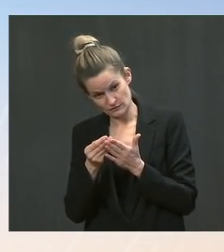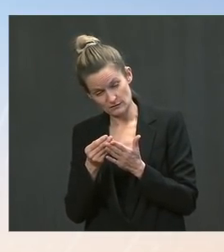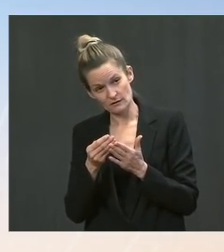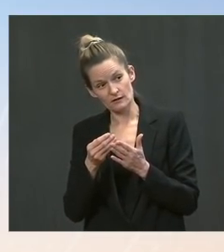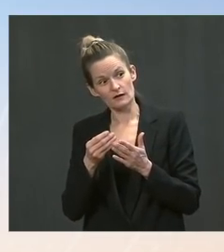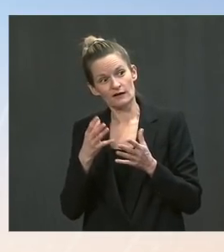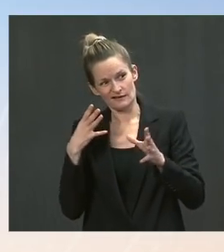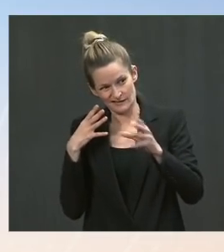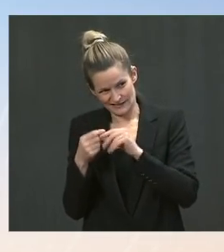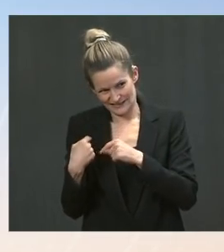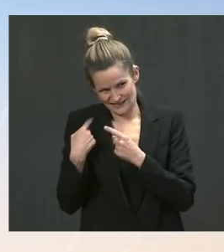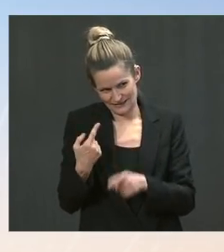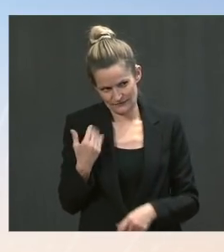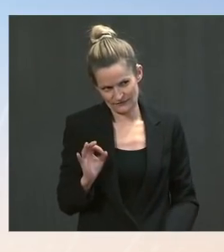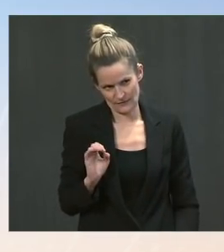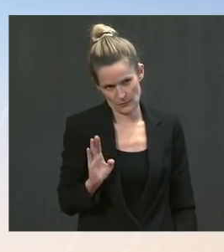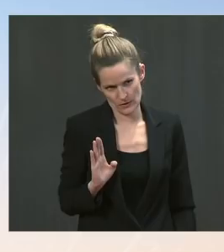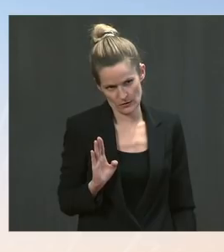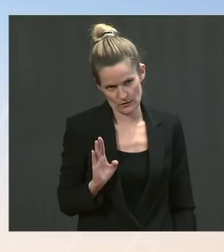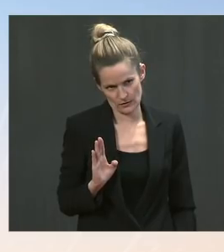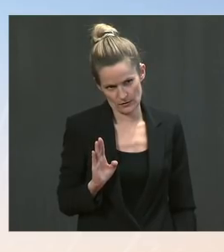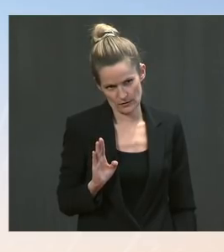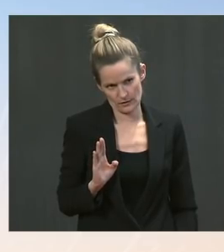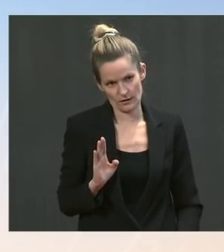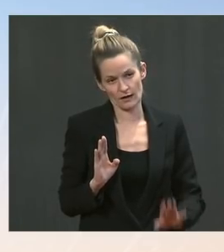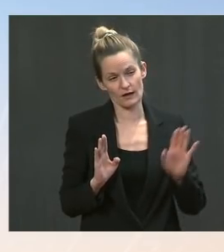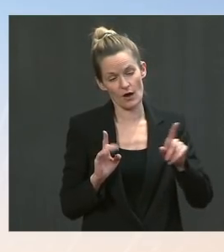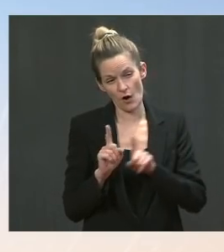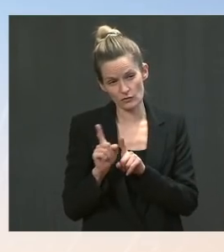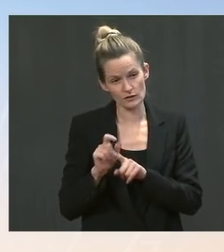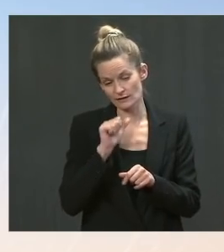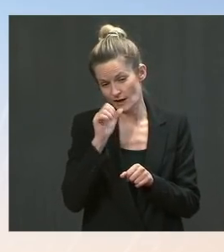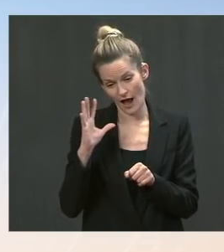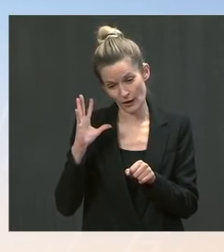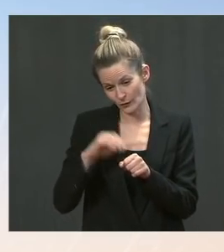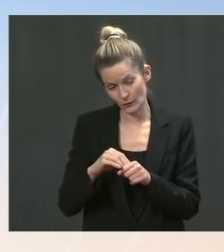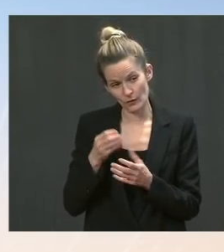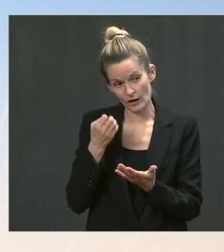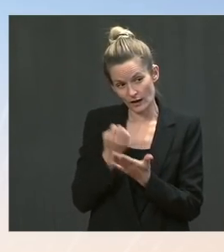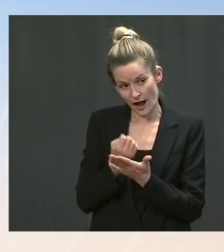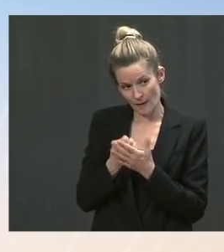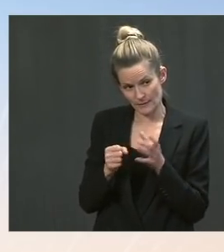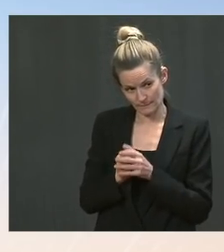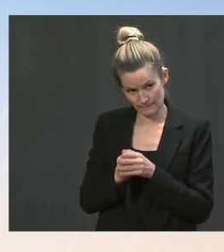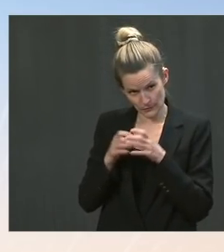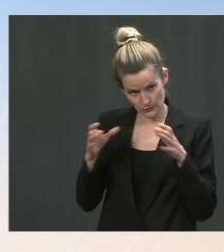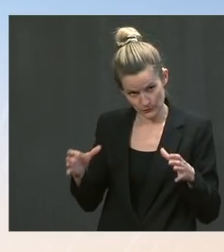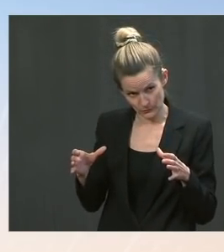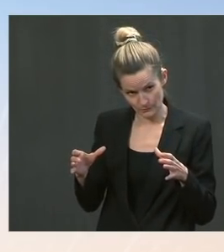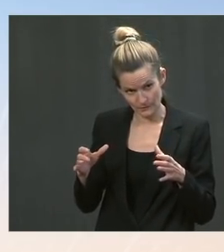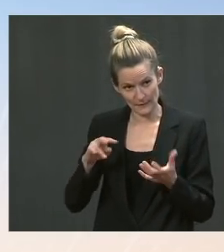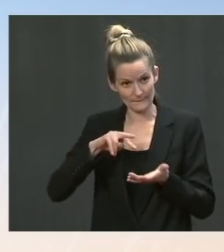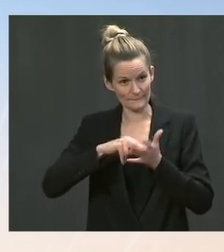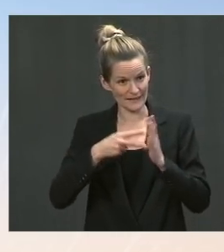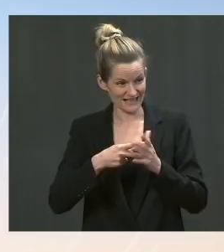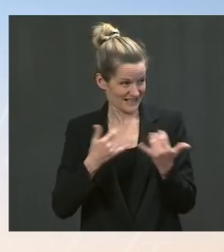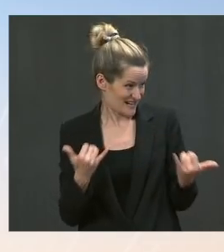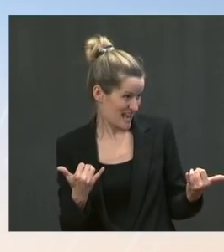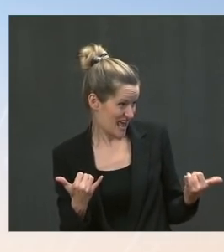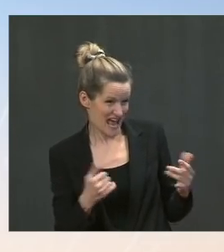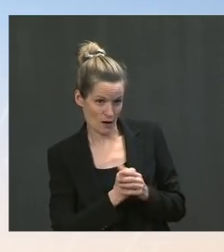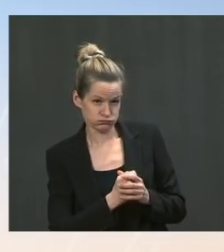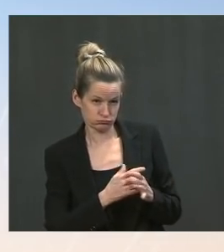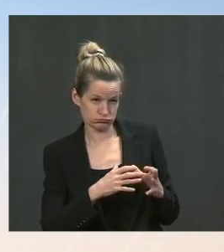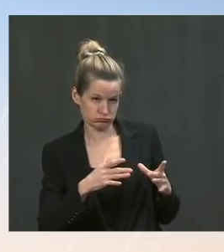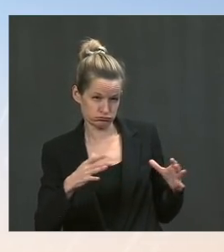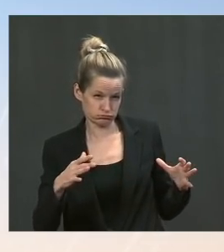doesn't include the positive effects of the economic growth this package will drive on the budget. In fact, there's strong evidence from a number of ECOMIS,